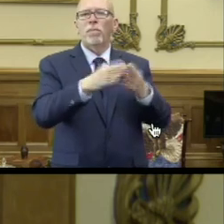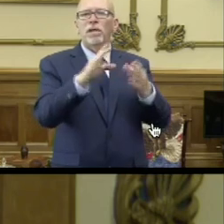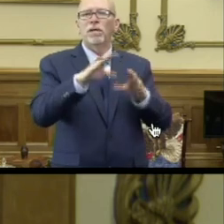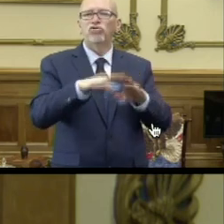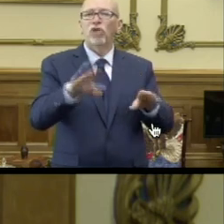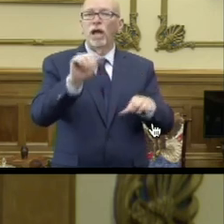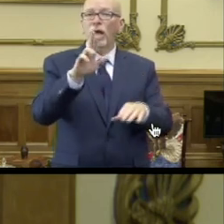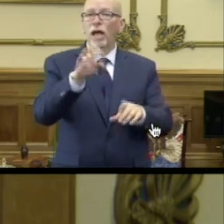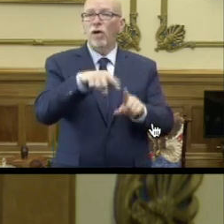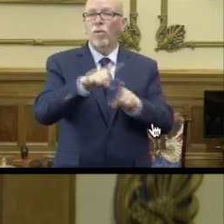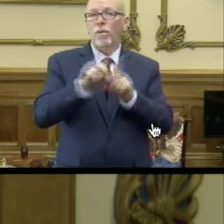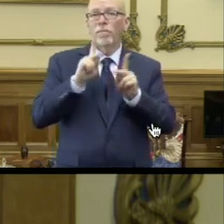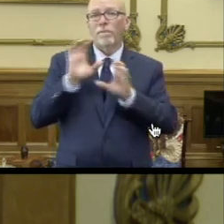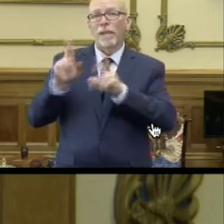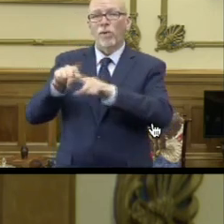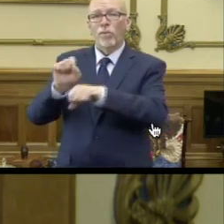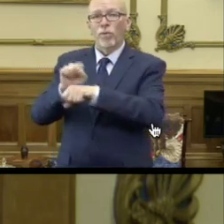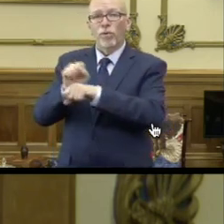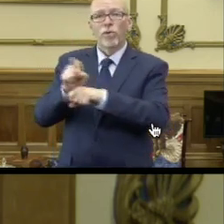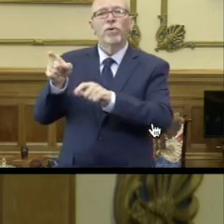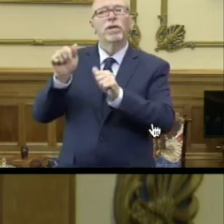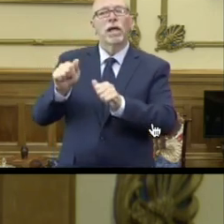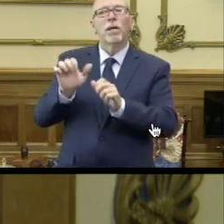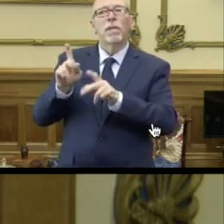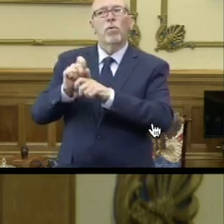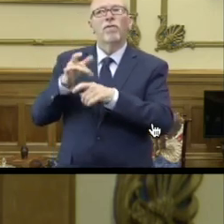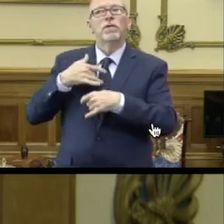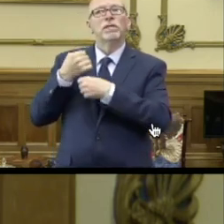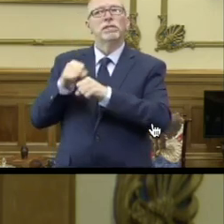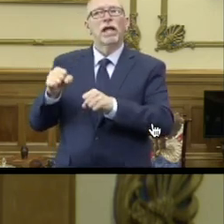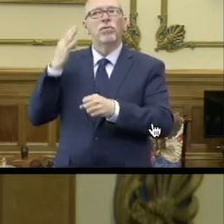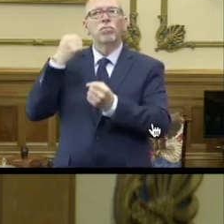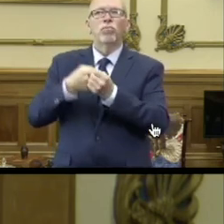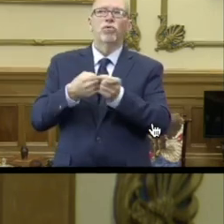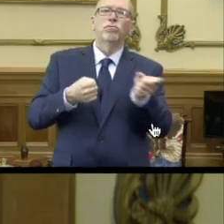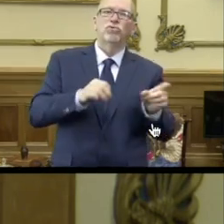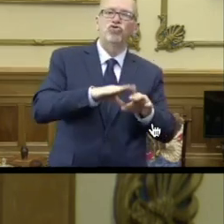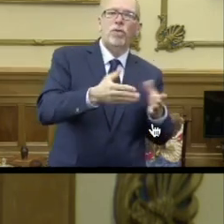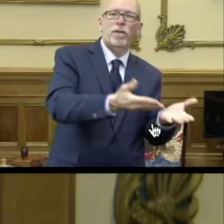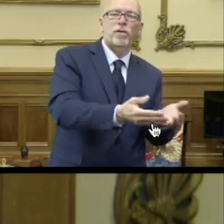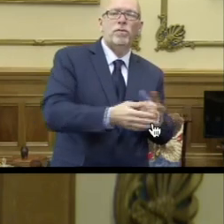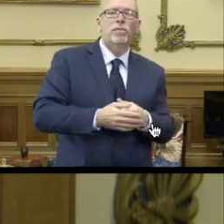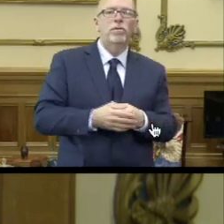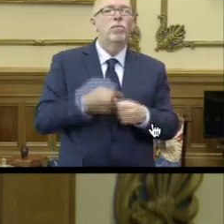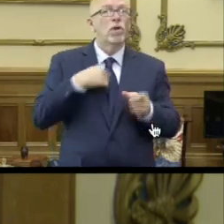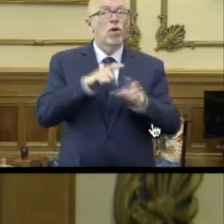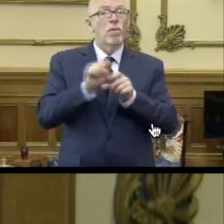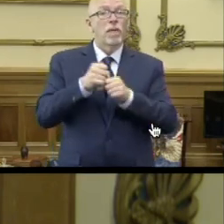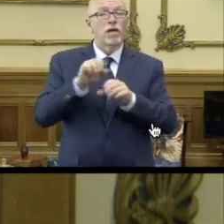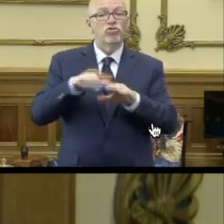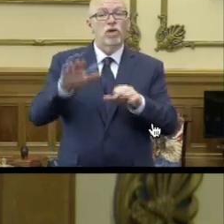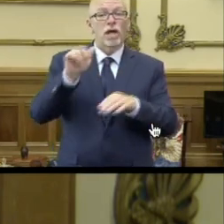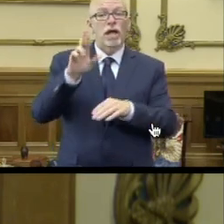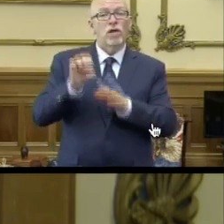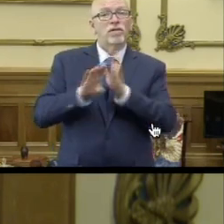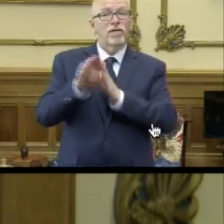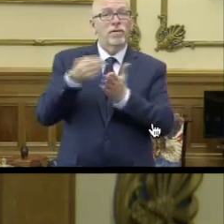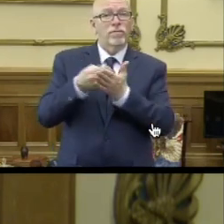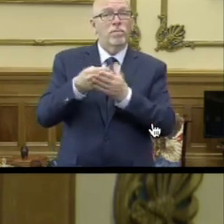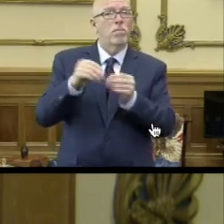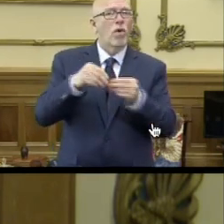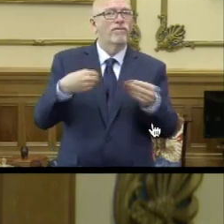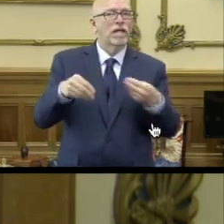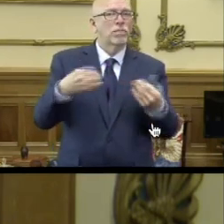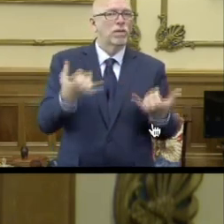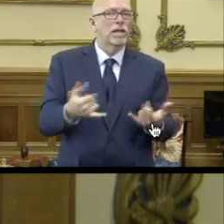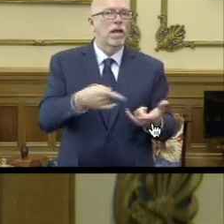Hoosiers go back to work so that they can go back to work safely and supported. We also have made the Child Care Development Fund much more flexible